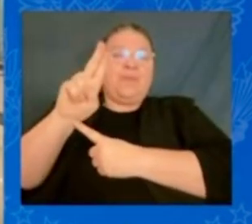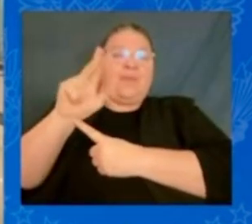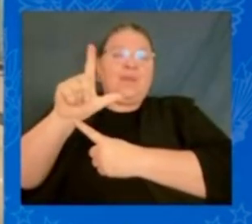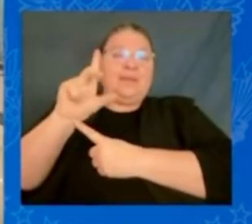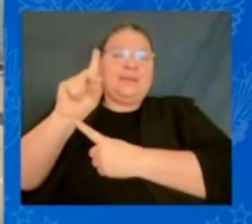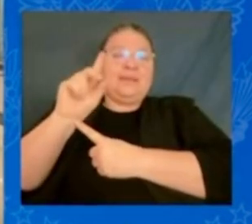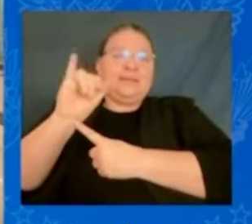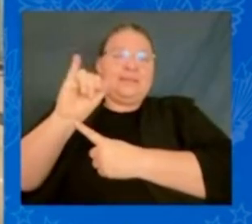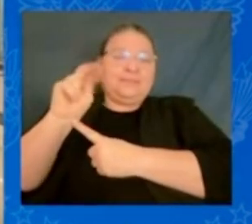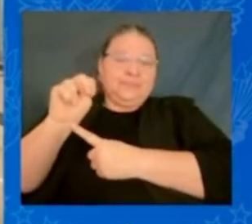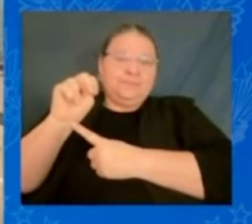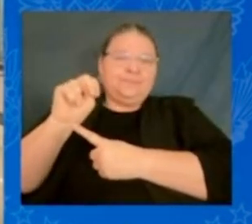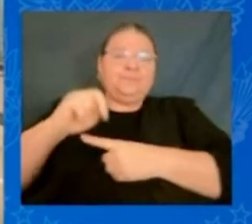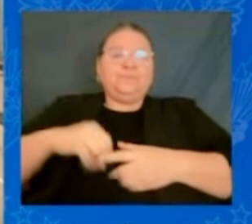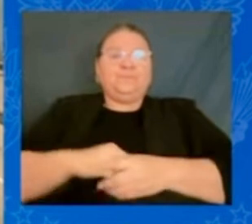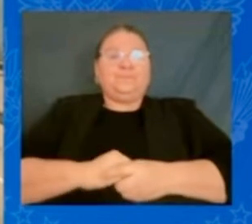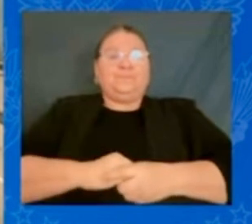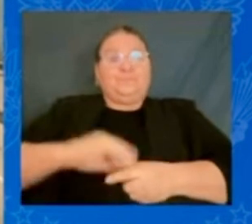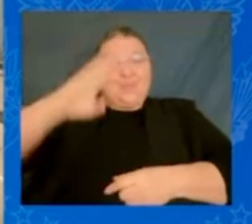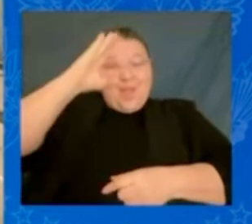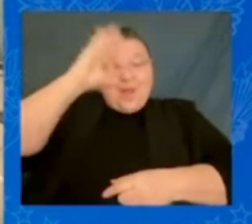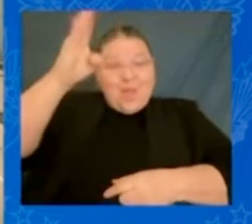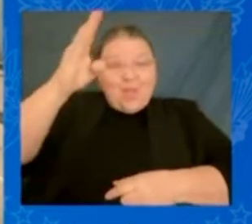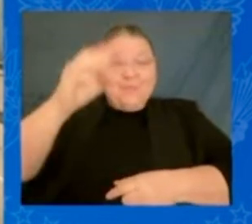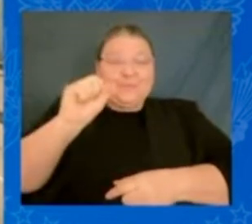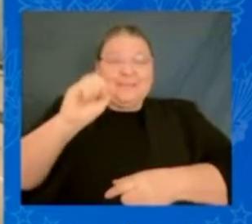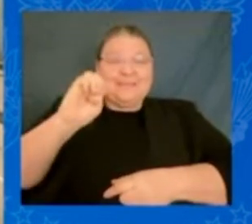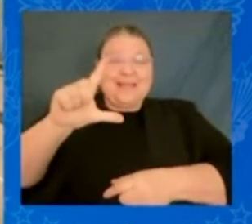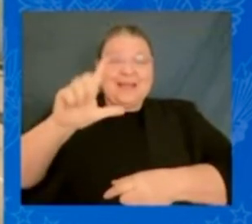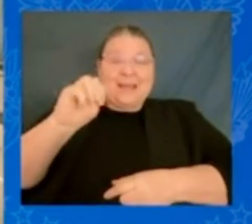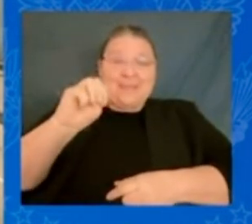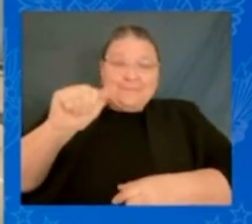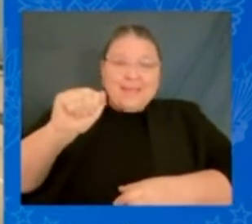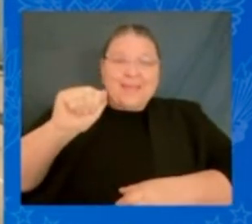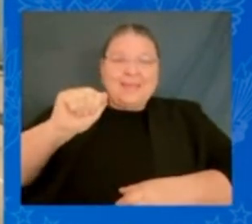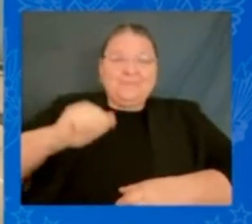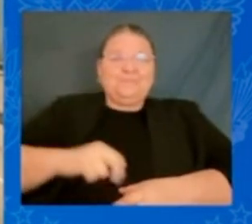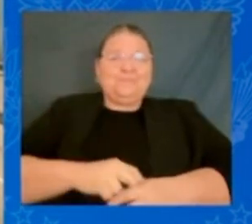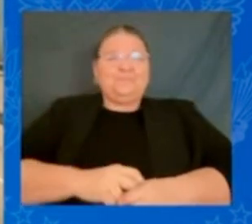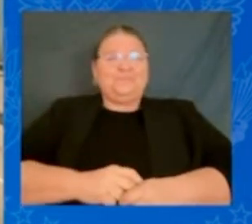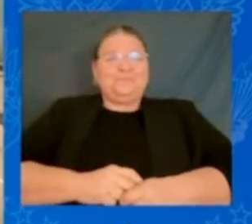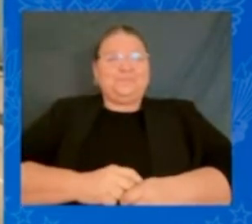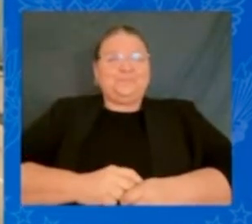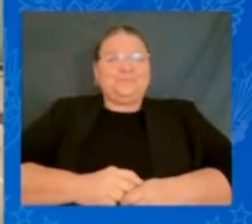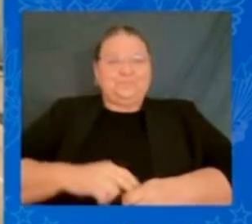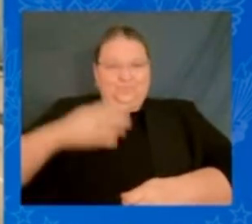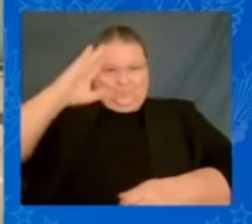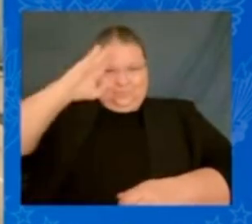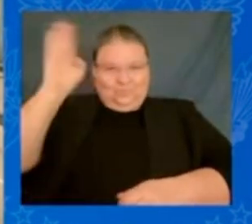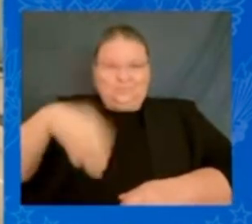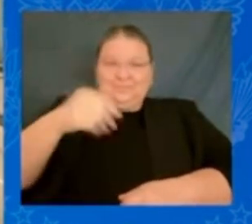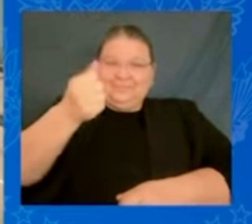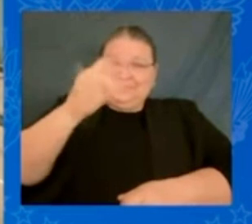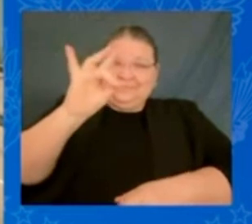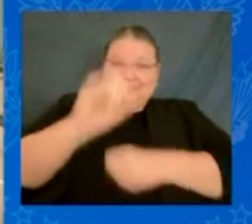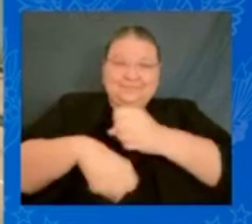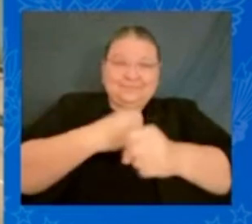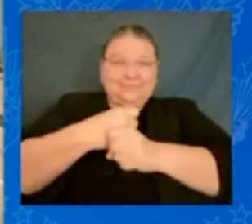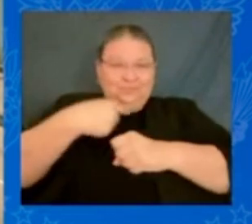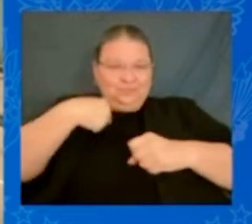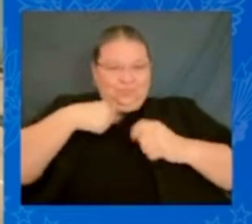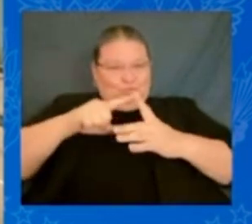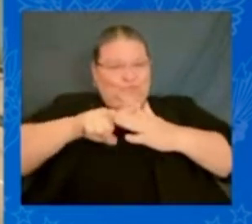hello Selma hello Selma you know 18 years ago when I started to foot soldiers breakfast